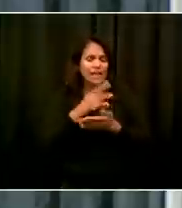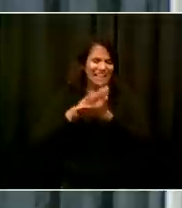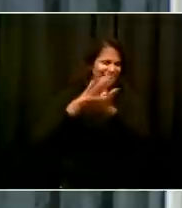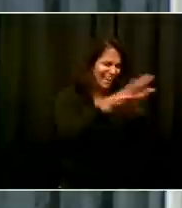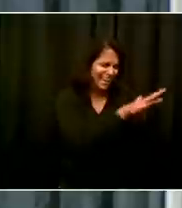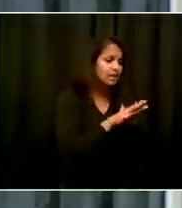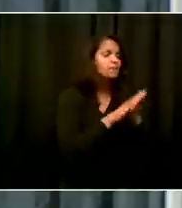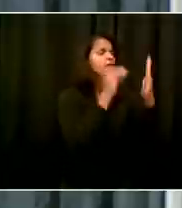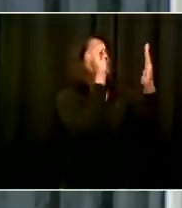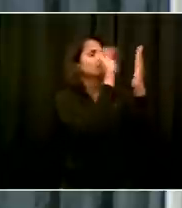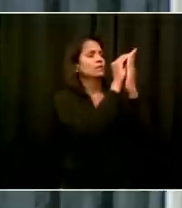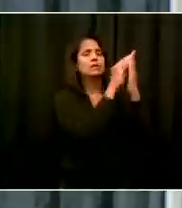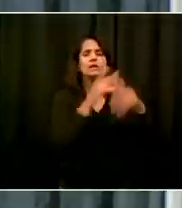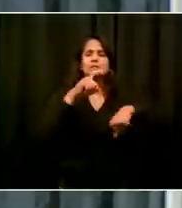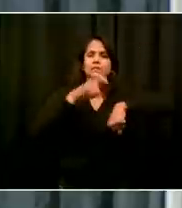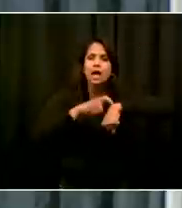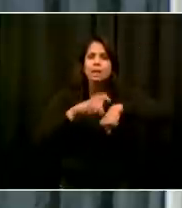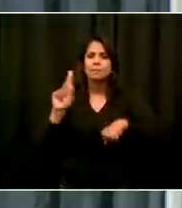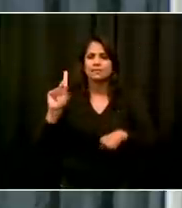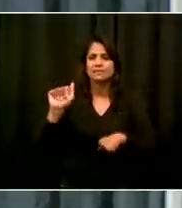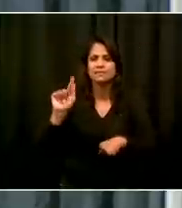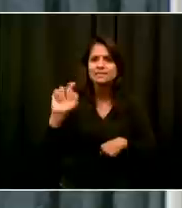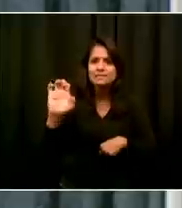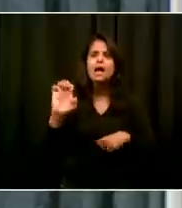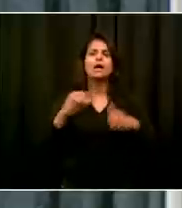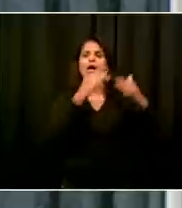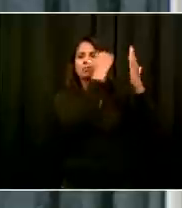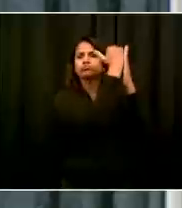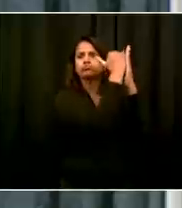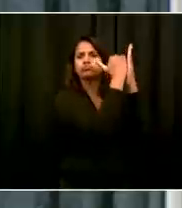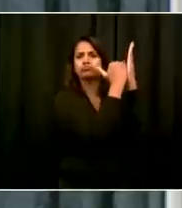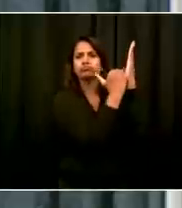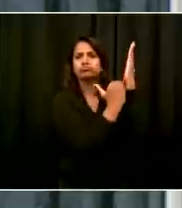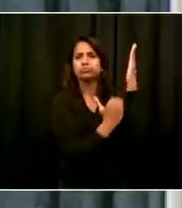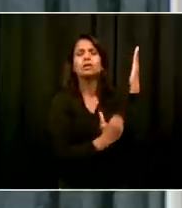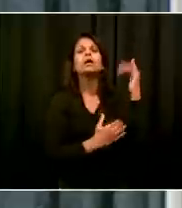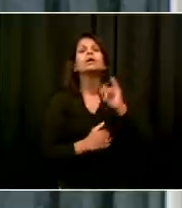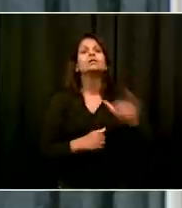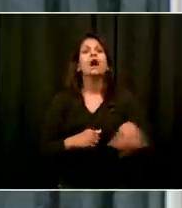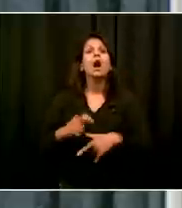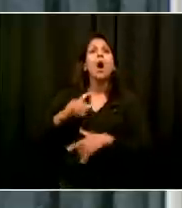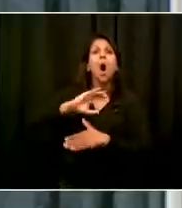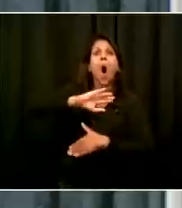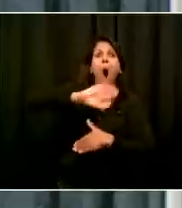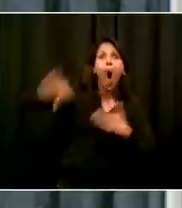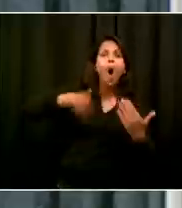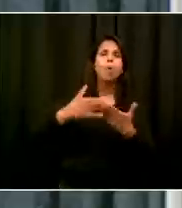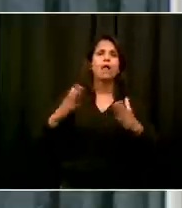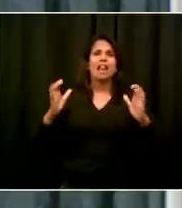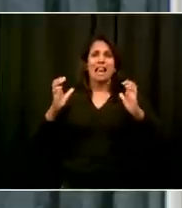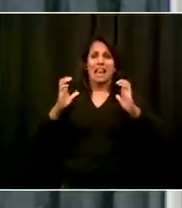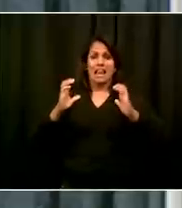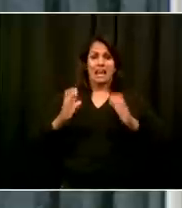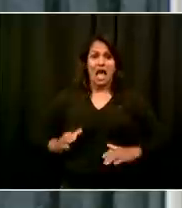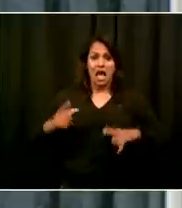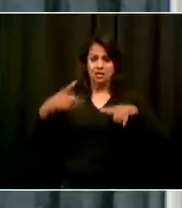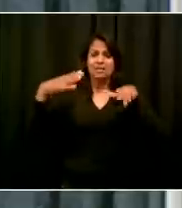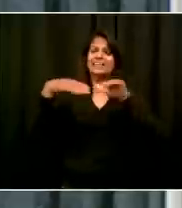dining establishments. So all of these things taken together will help us reduce the risk for indoor dining.